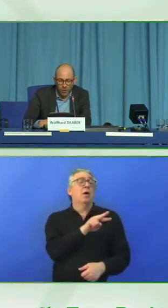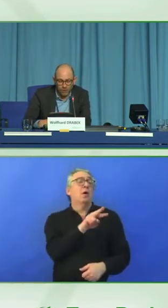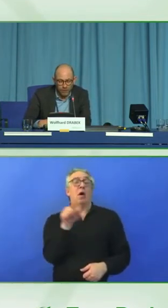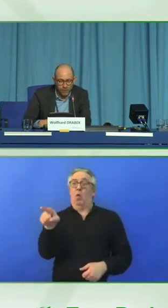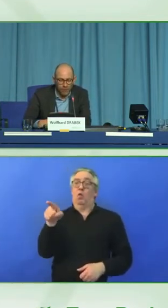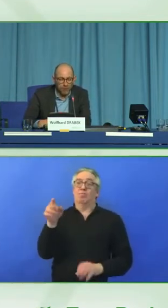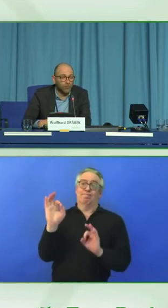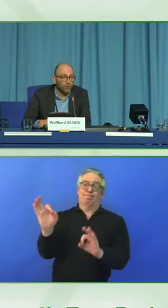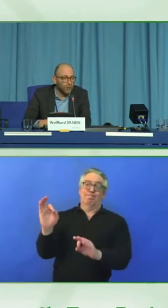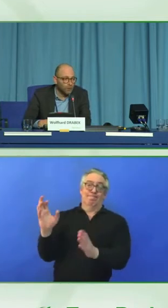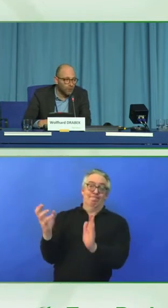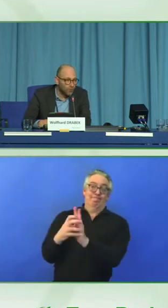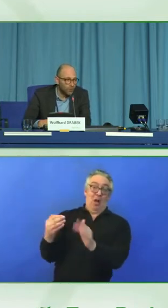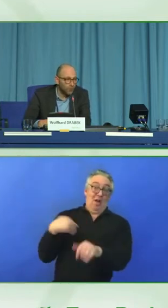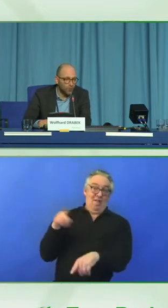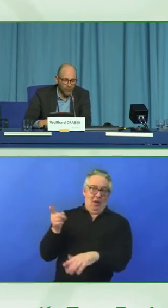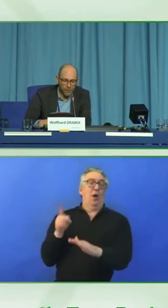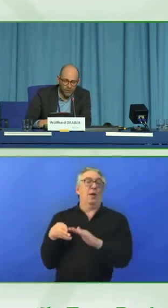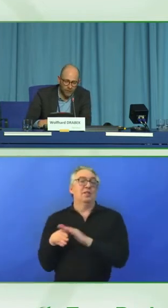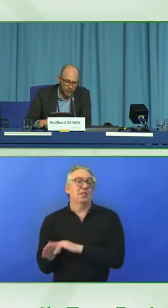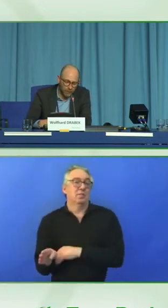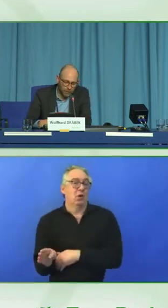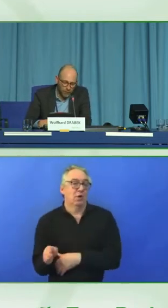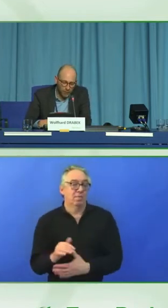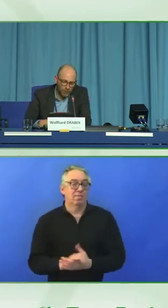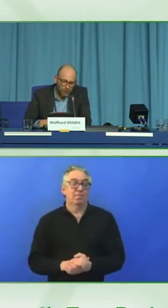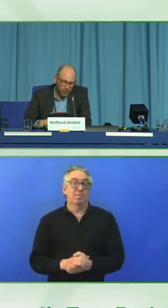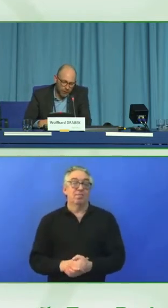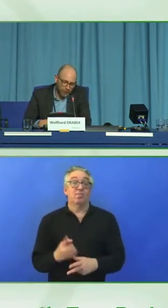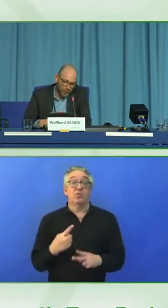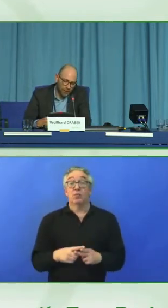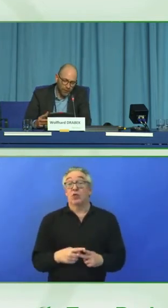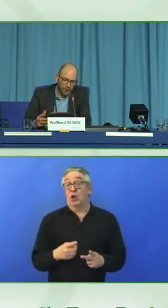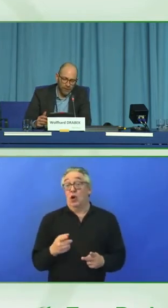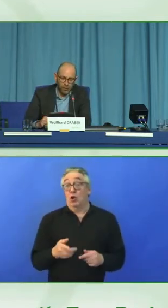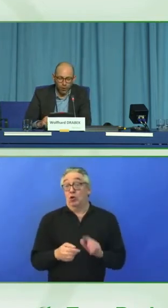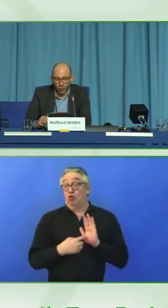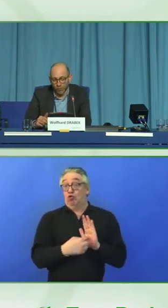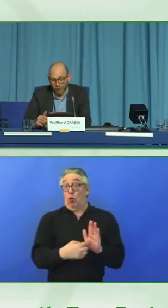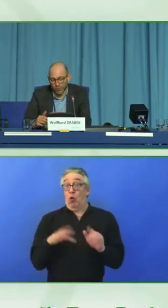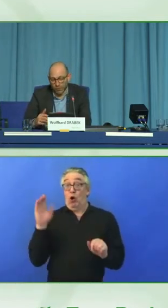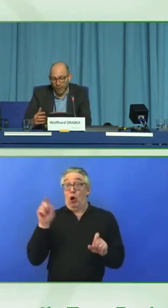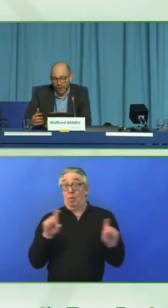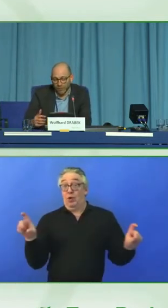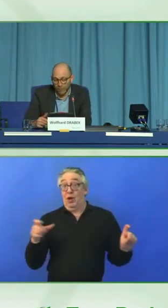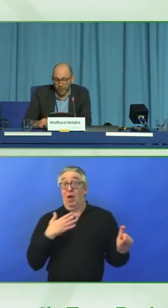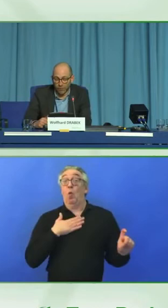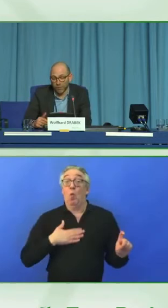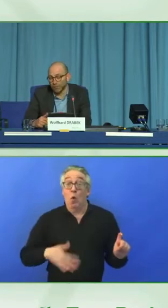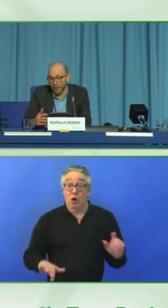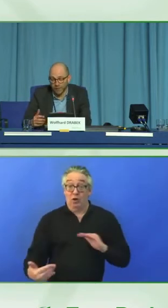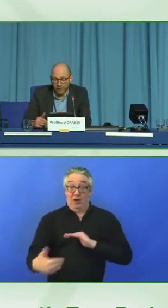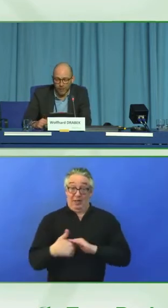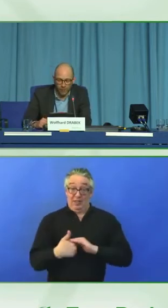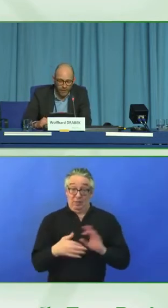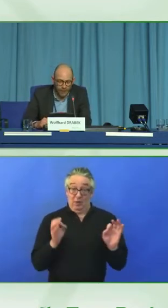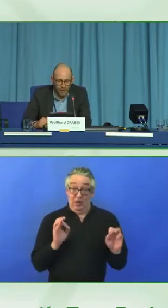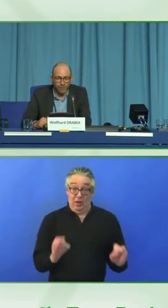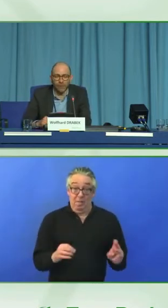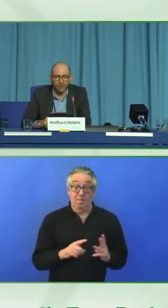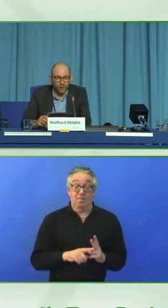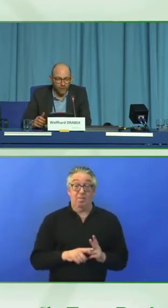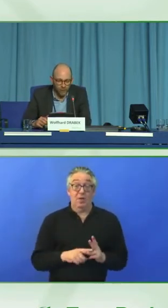shows which companies are committed to more accessibility. Secondly, companies can show their effort towards better